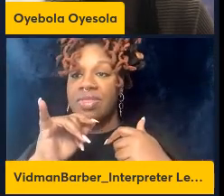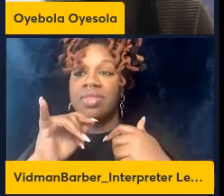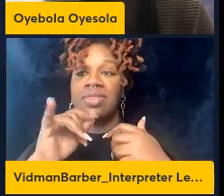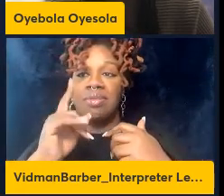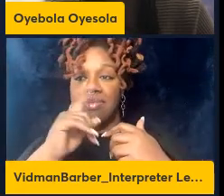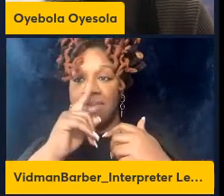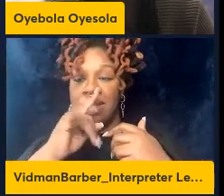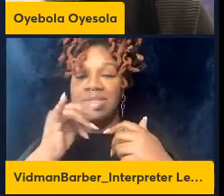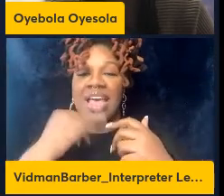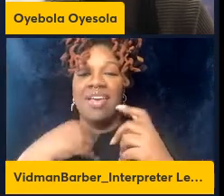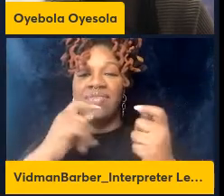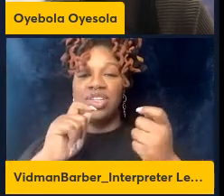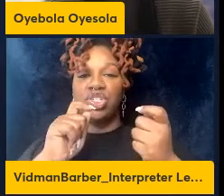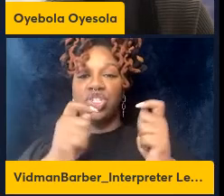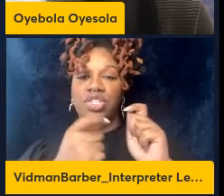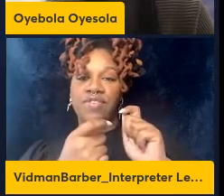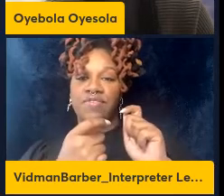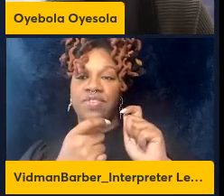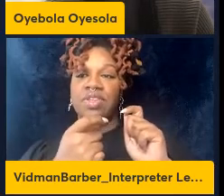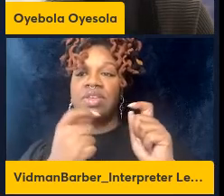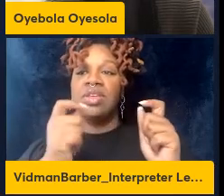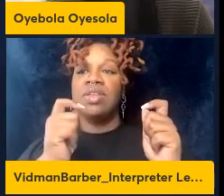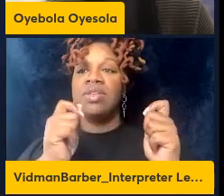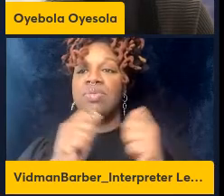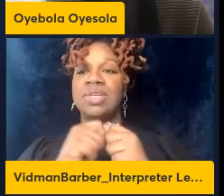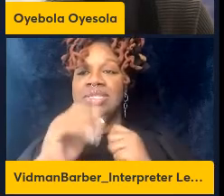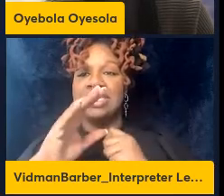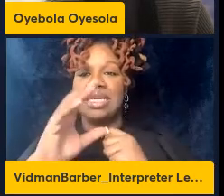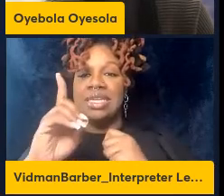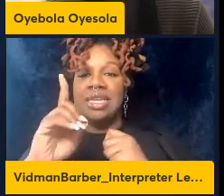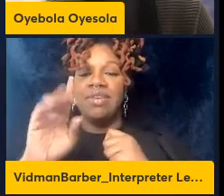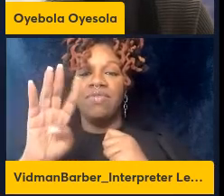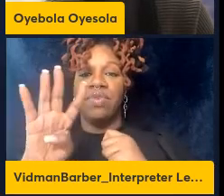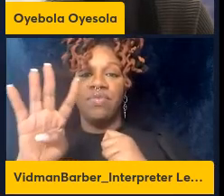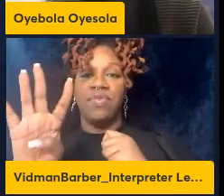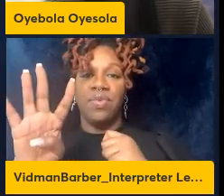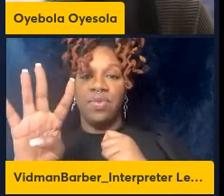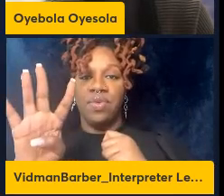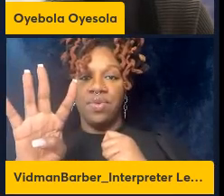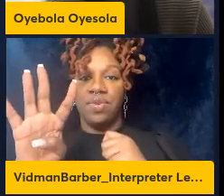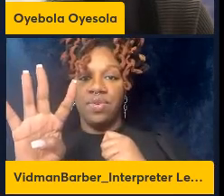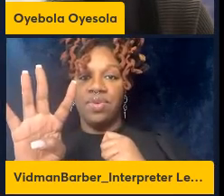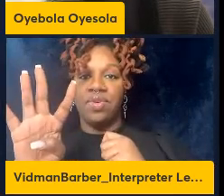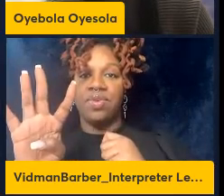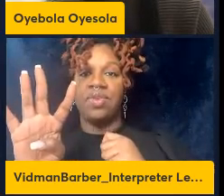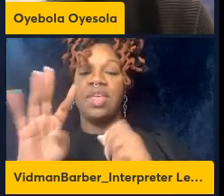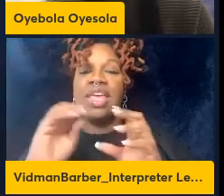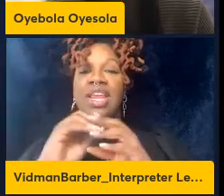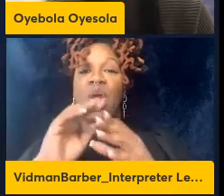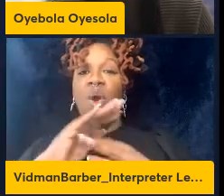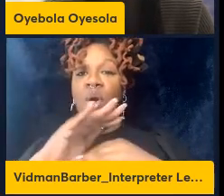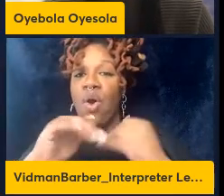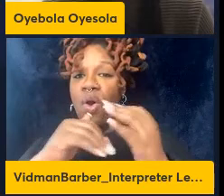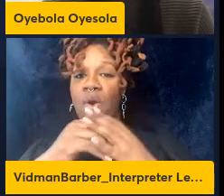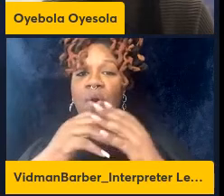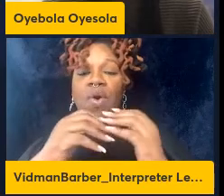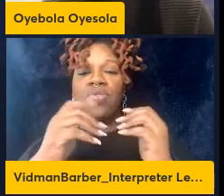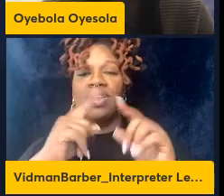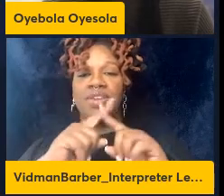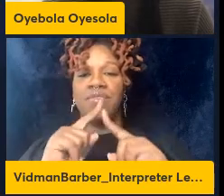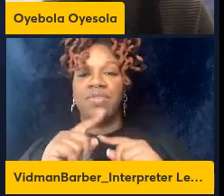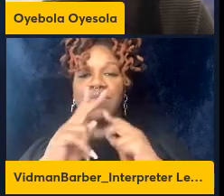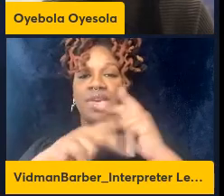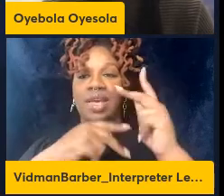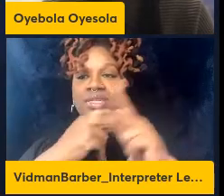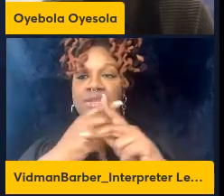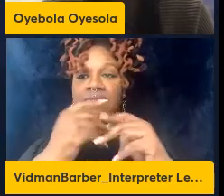of CD444 on the B-cells in all the strains of mice and then when